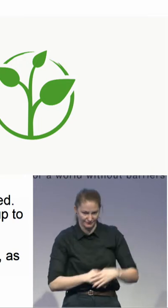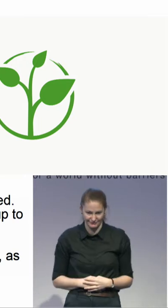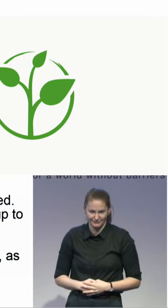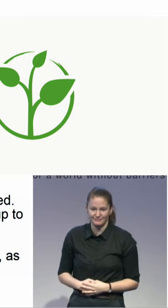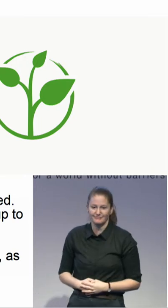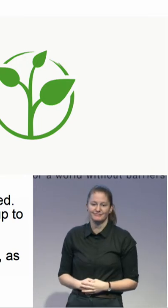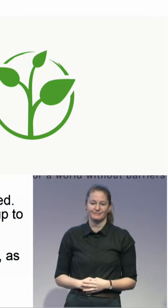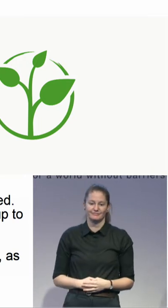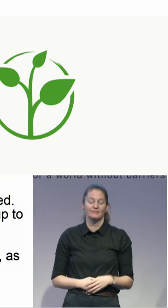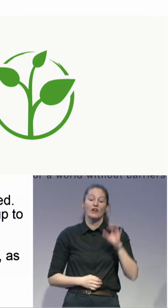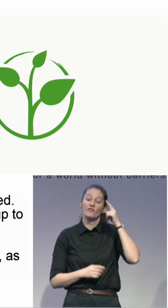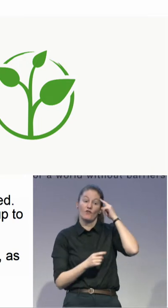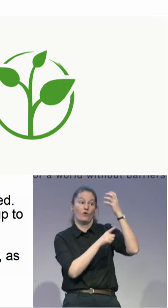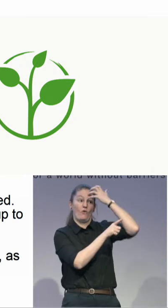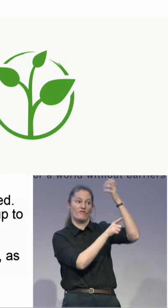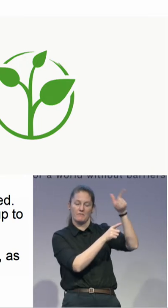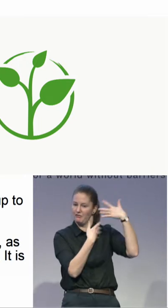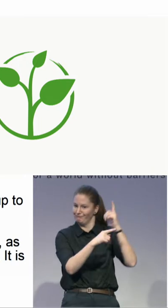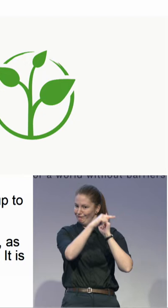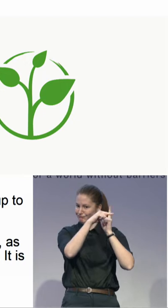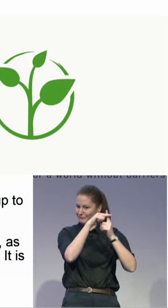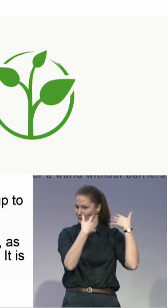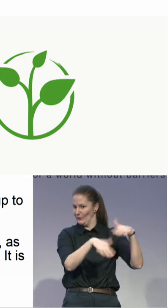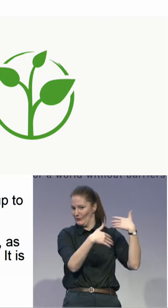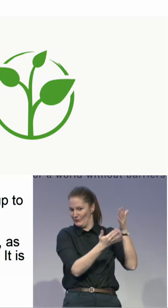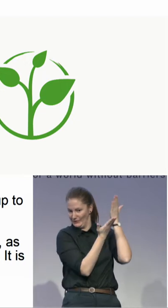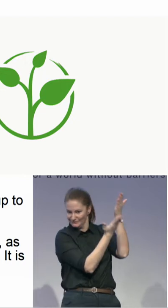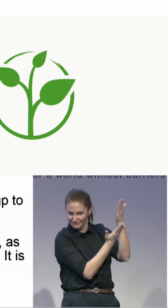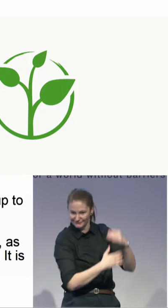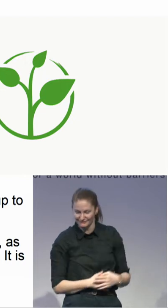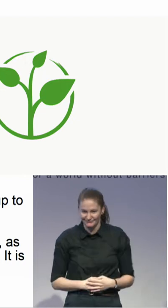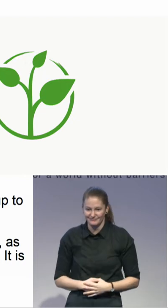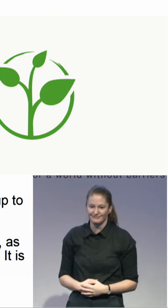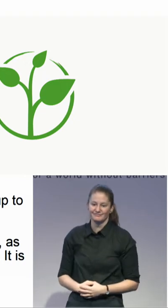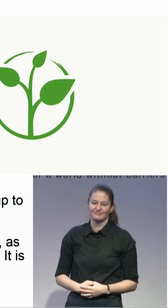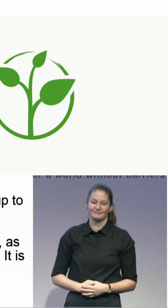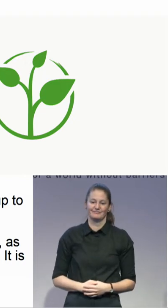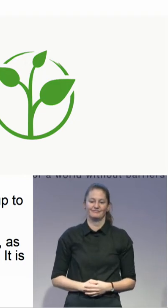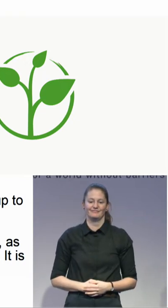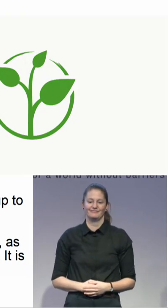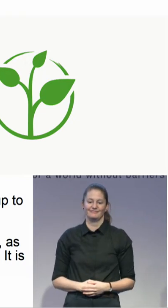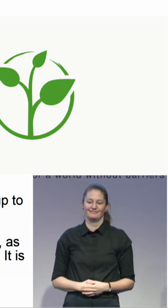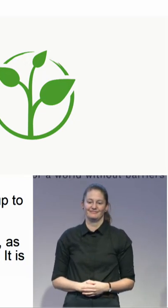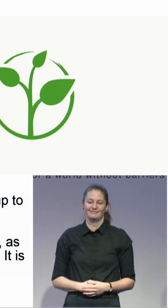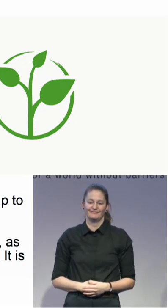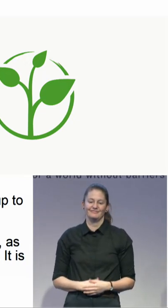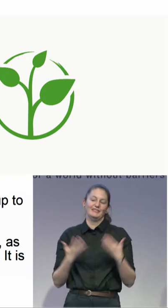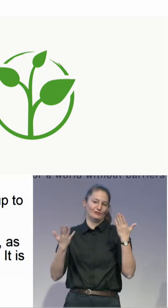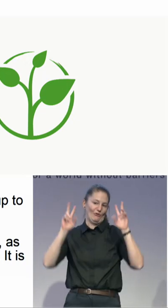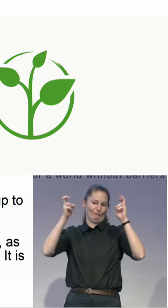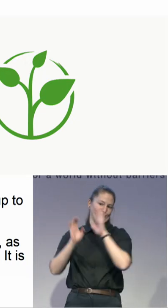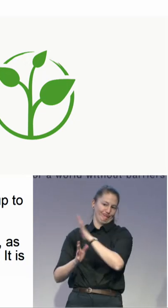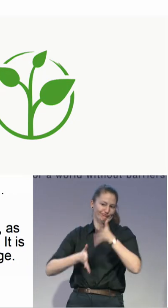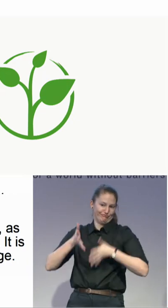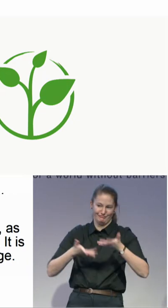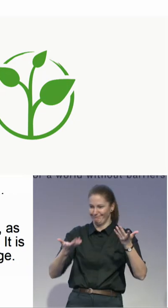That's hopefully the basic message, but there's a lot more to your project as we know. Thank you. Thanks a lot, Petra.